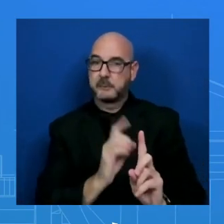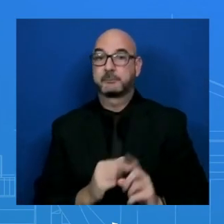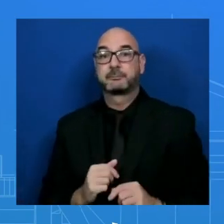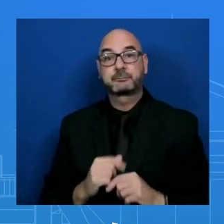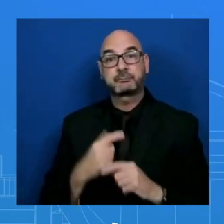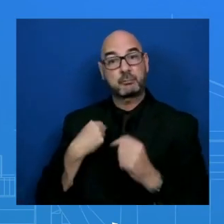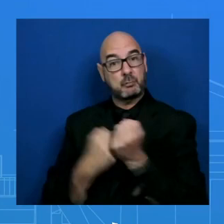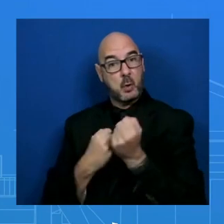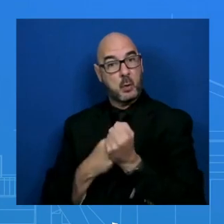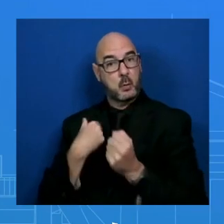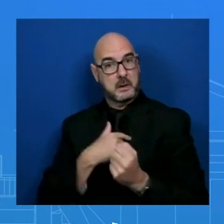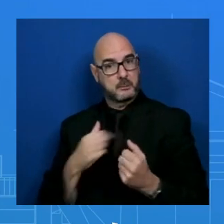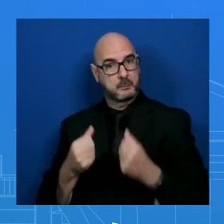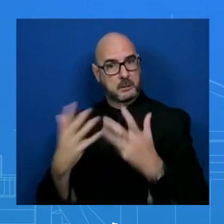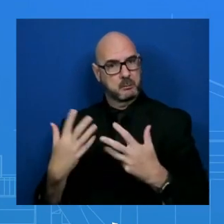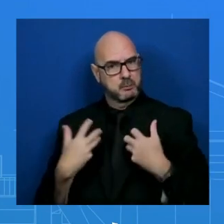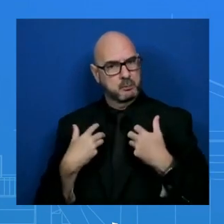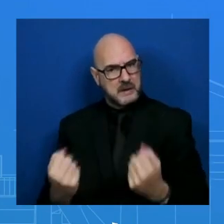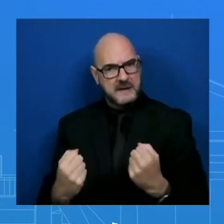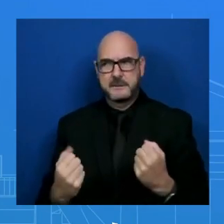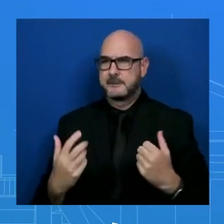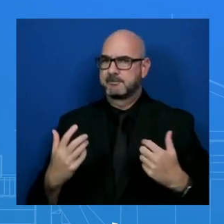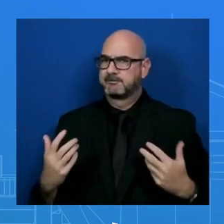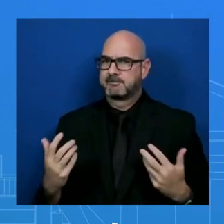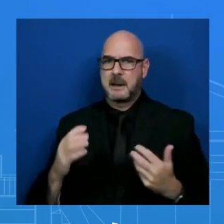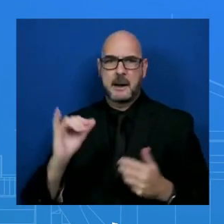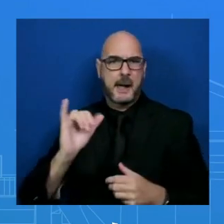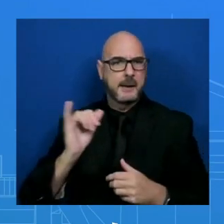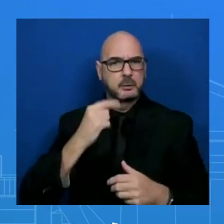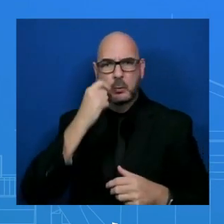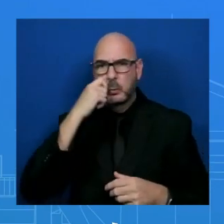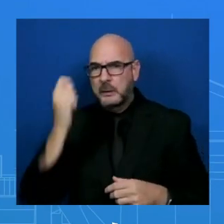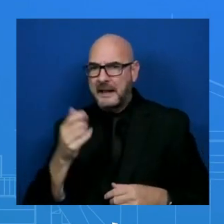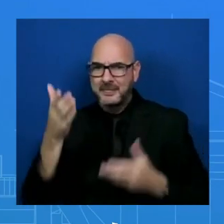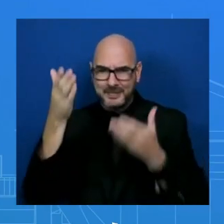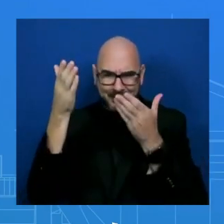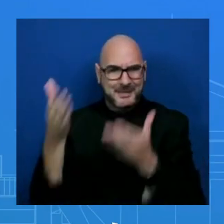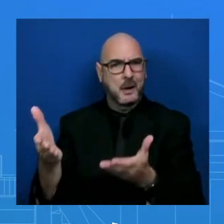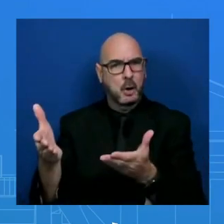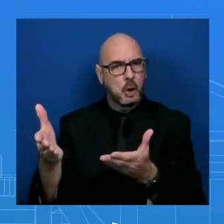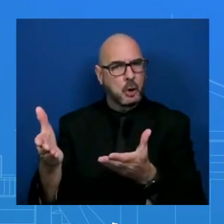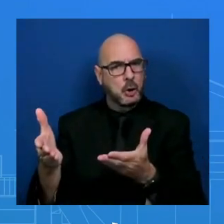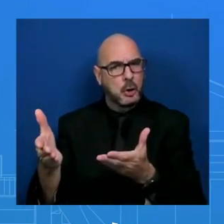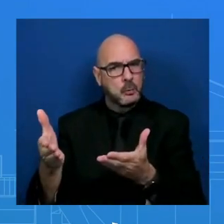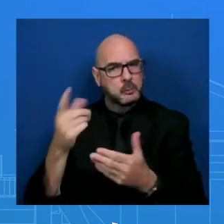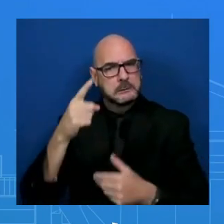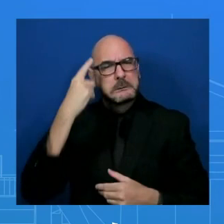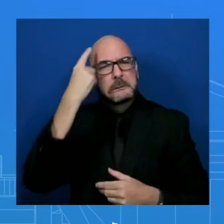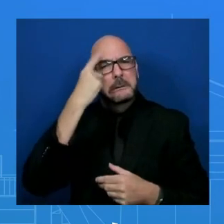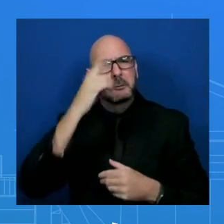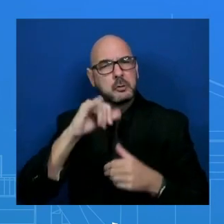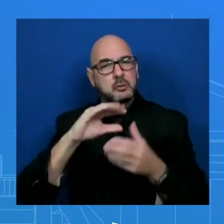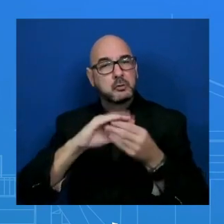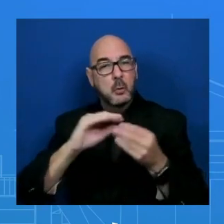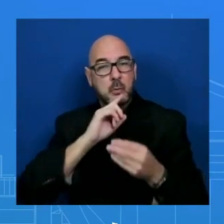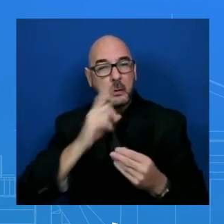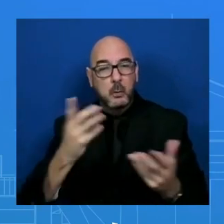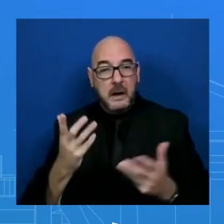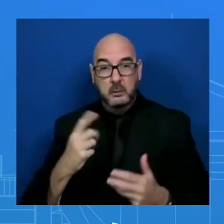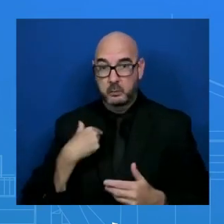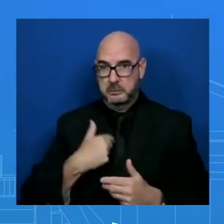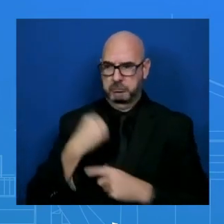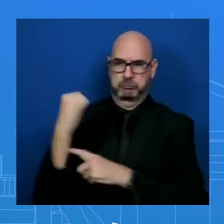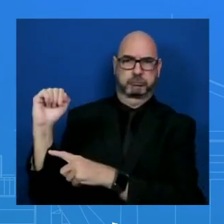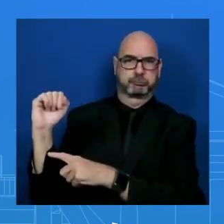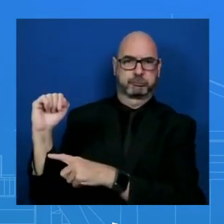and courageous Ukrainians out there on the front lines. I think the story of how the U.S. has stood up to Russia and galvanized the world to do so is